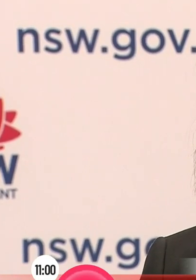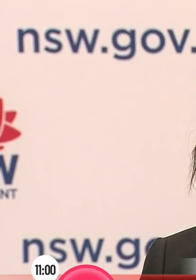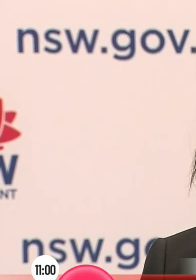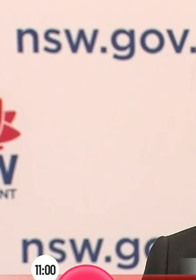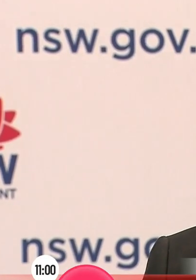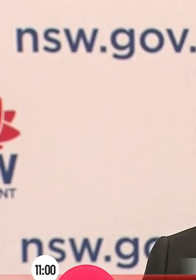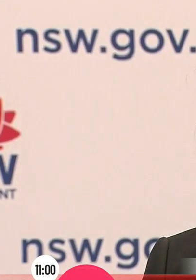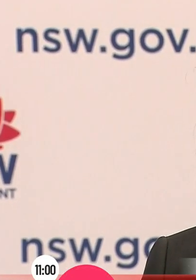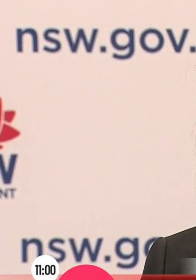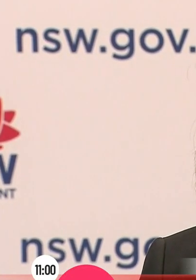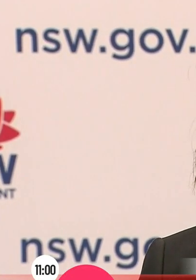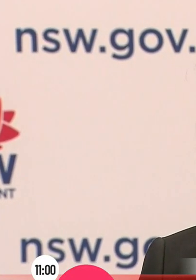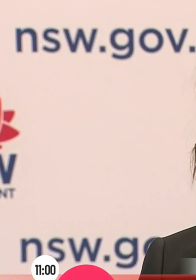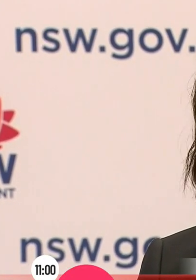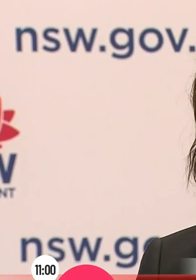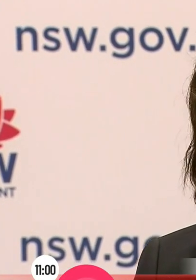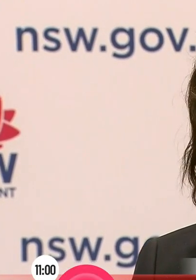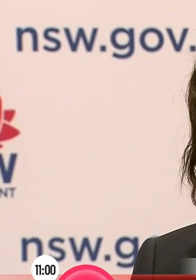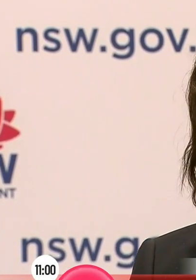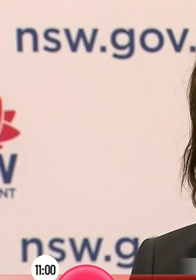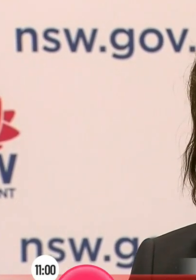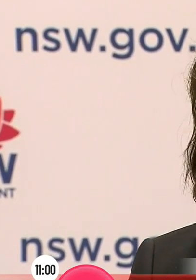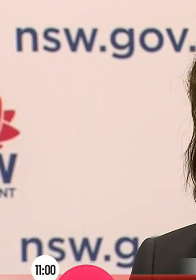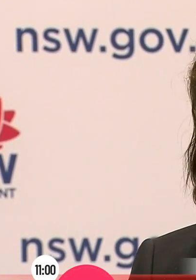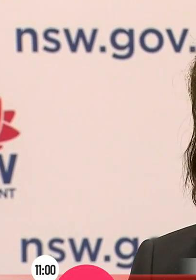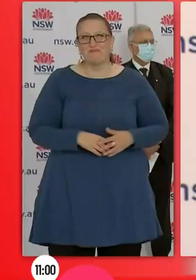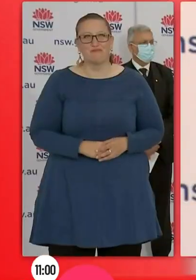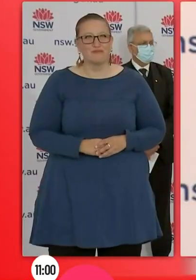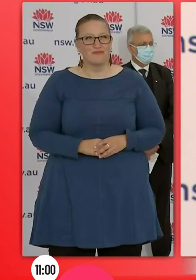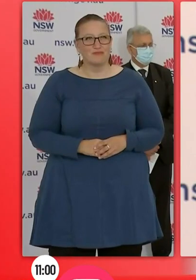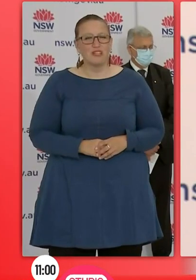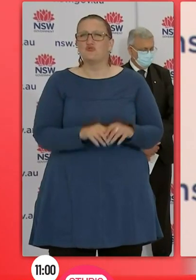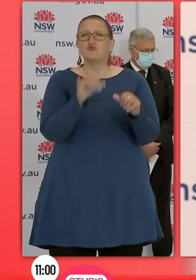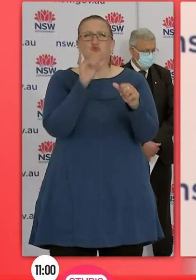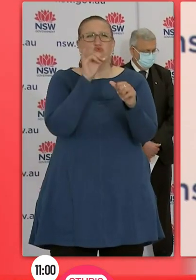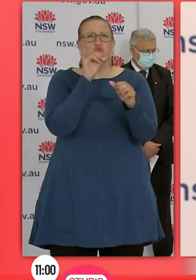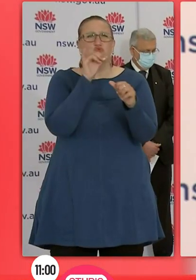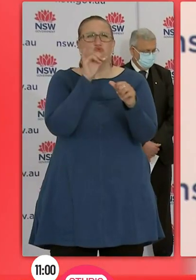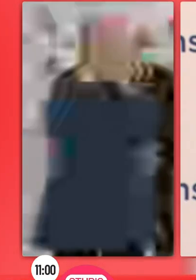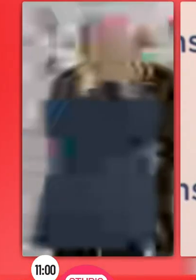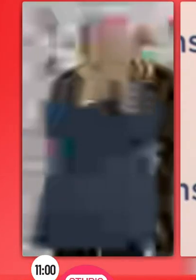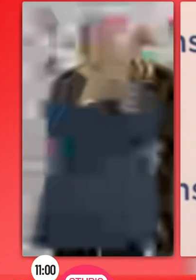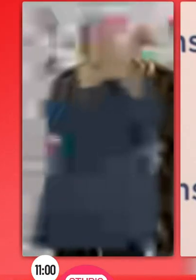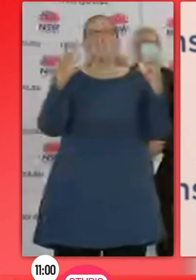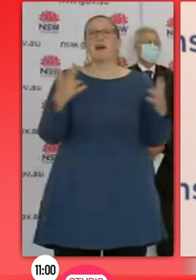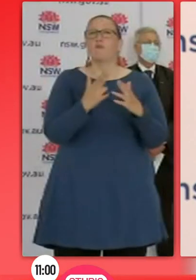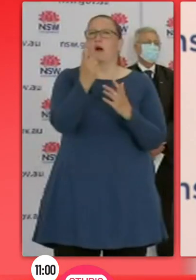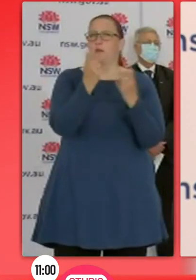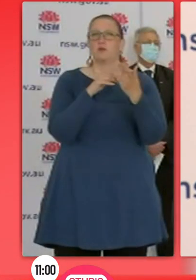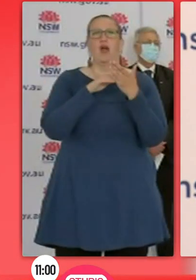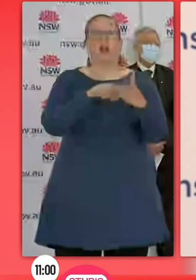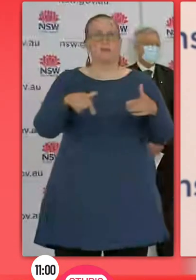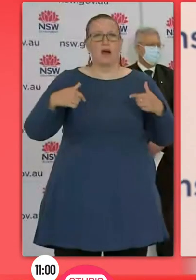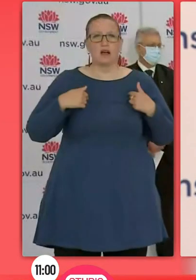huge day and a day we're deeply grateful for. It's really assisting us in getting to that 70% double dose figure